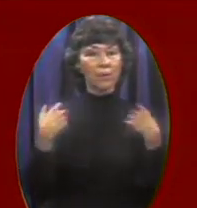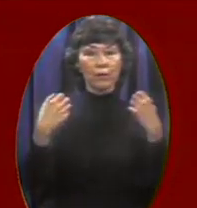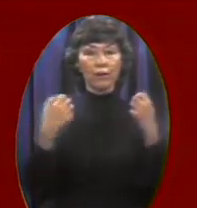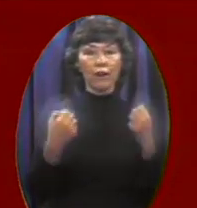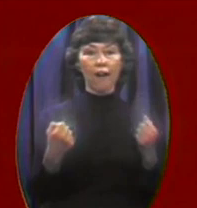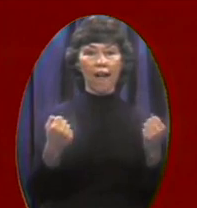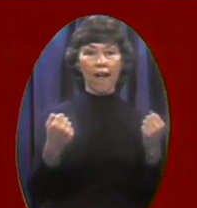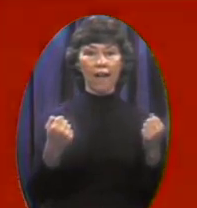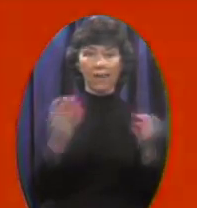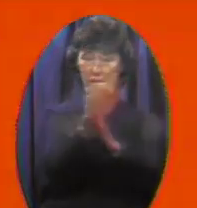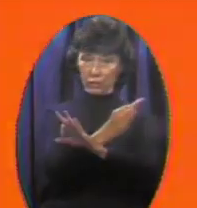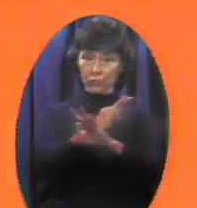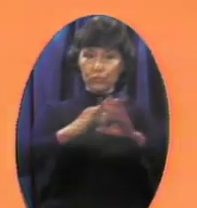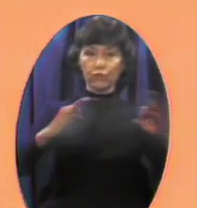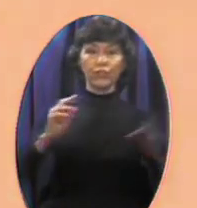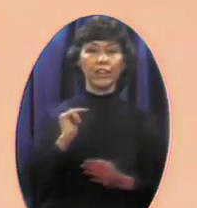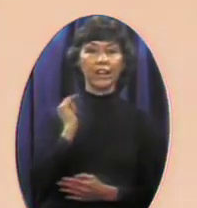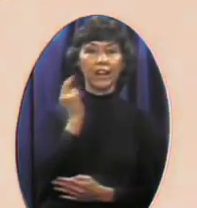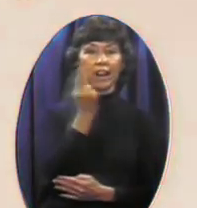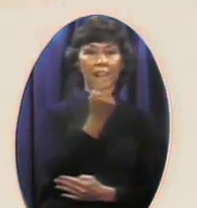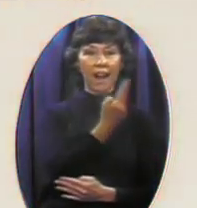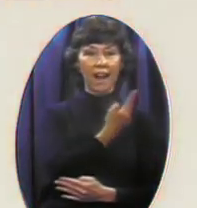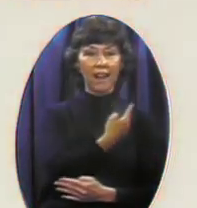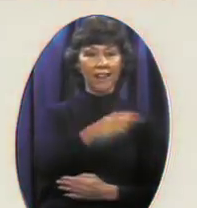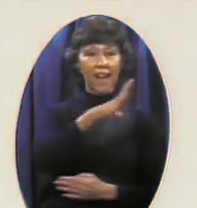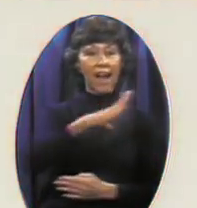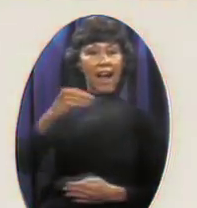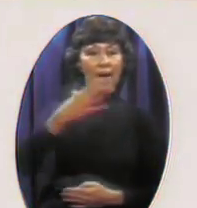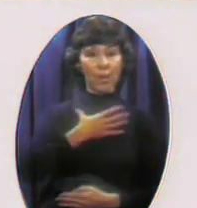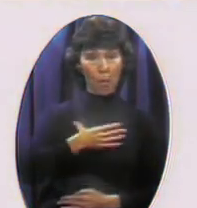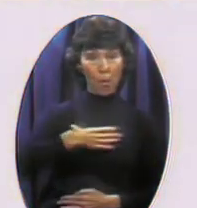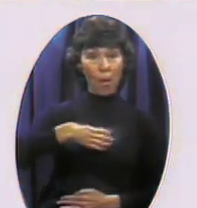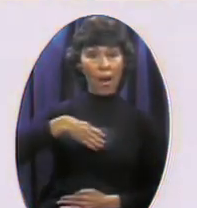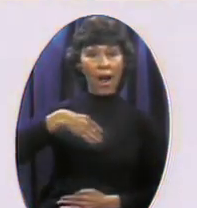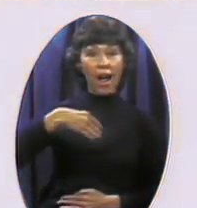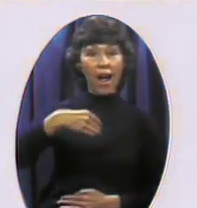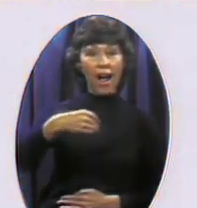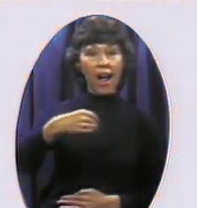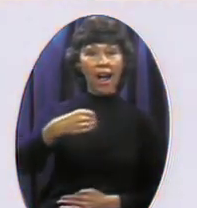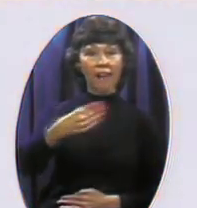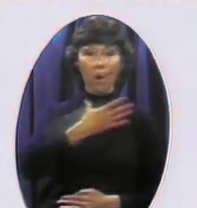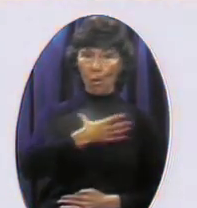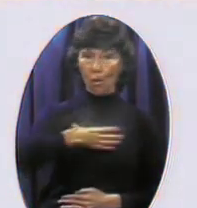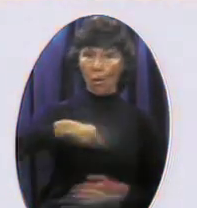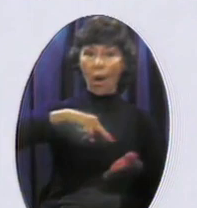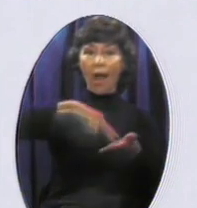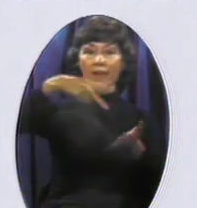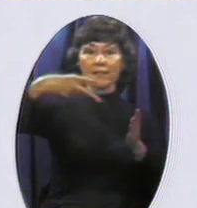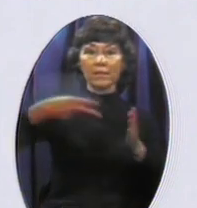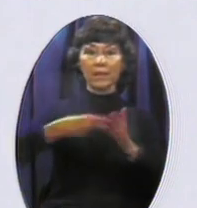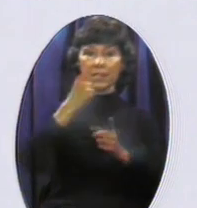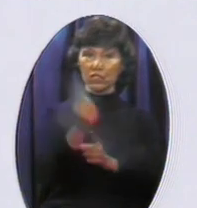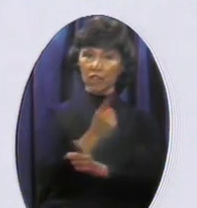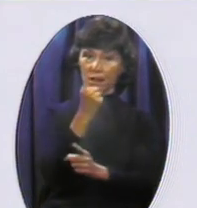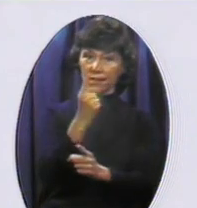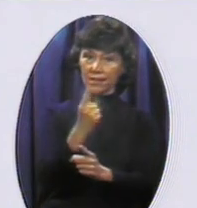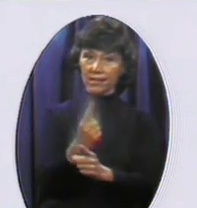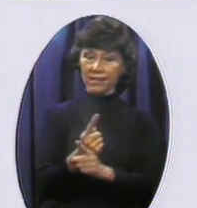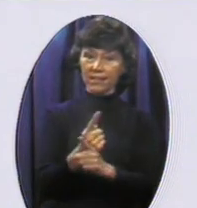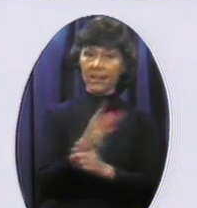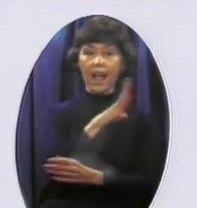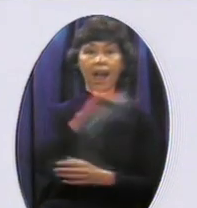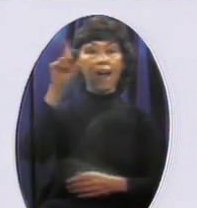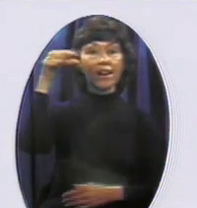to free us ¶ ¶ And white is for justice ¶ ¶ And